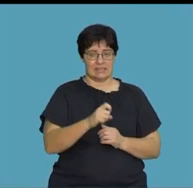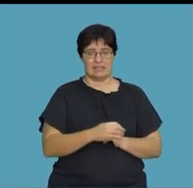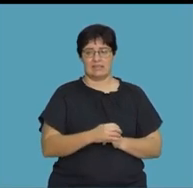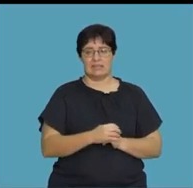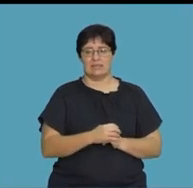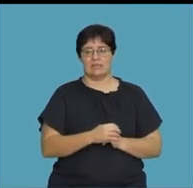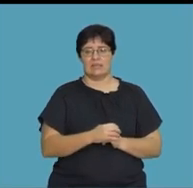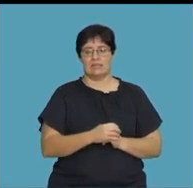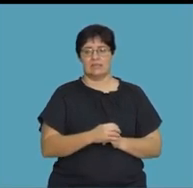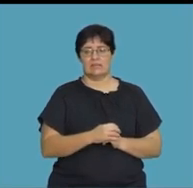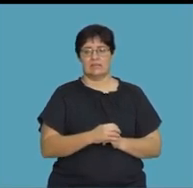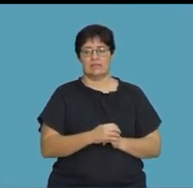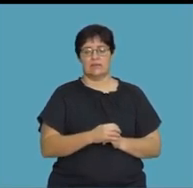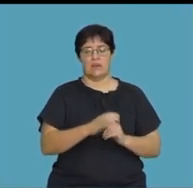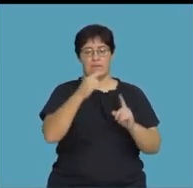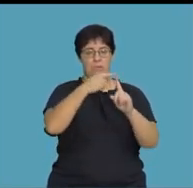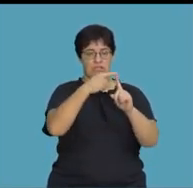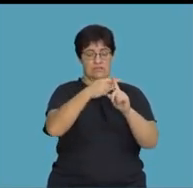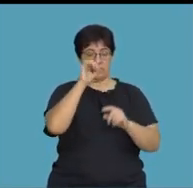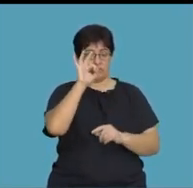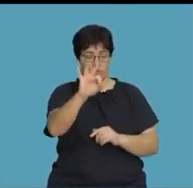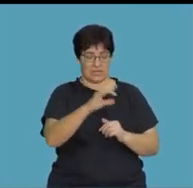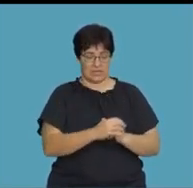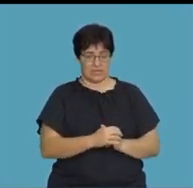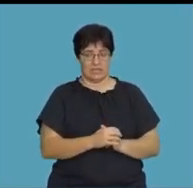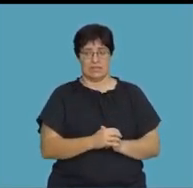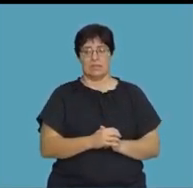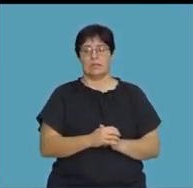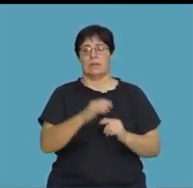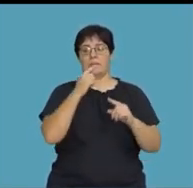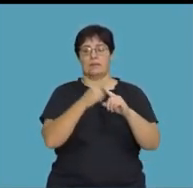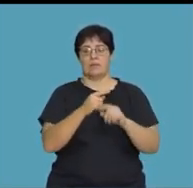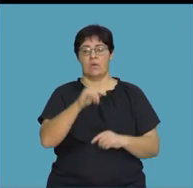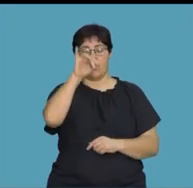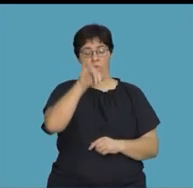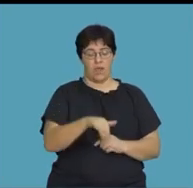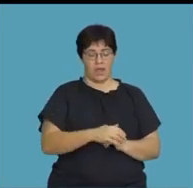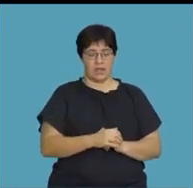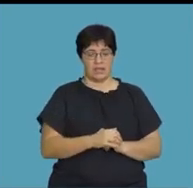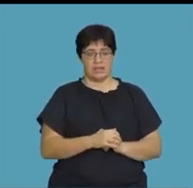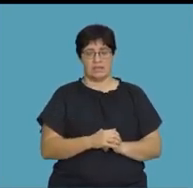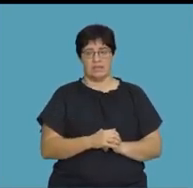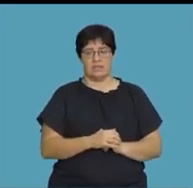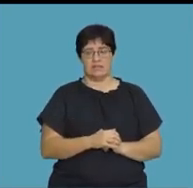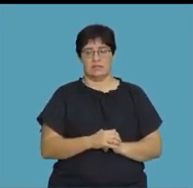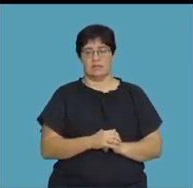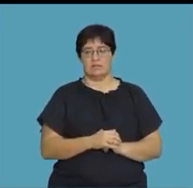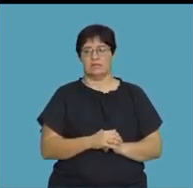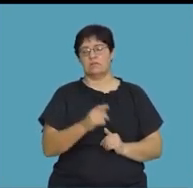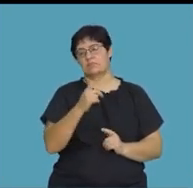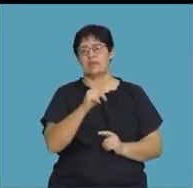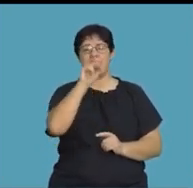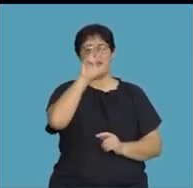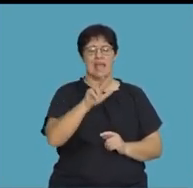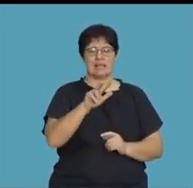by x to the exponent of positive 3, multiplied by y to the